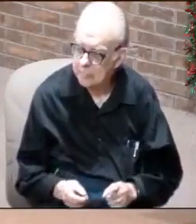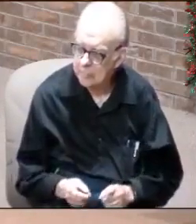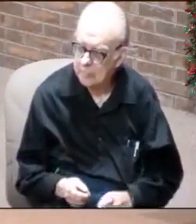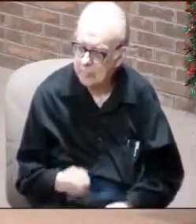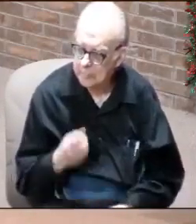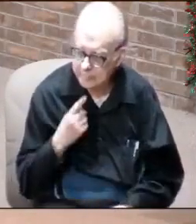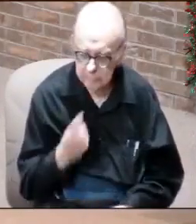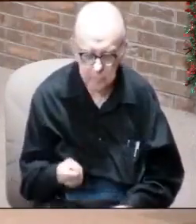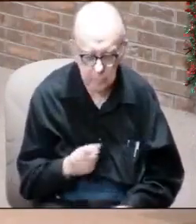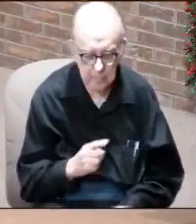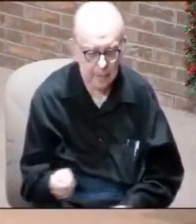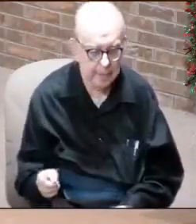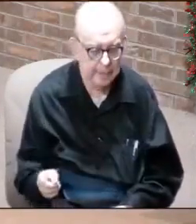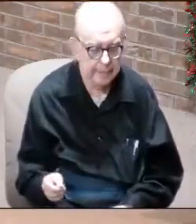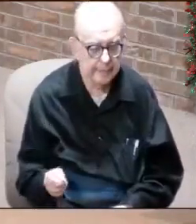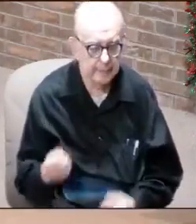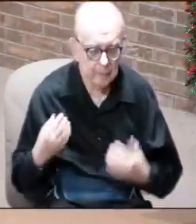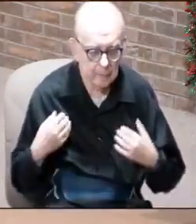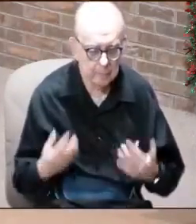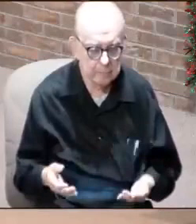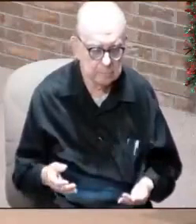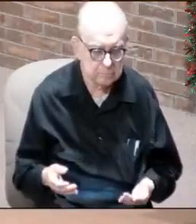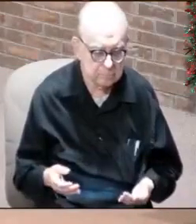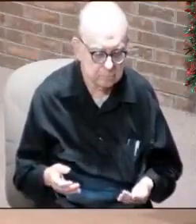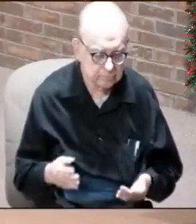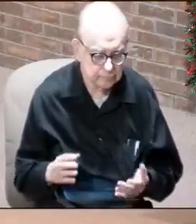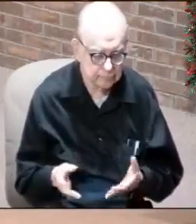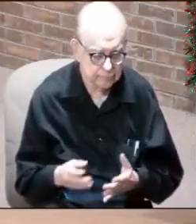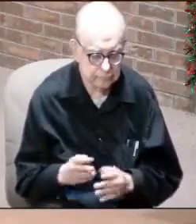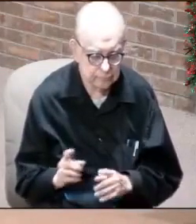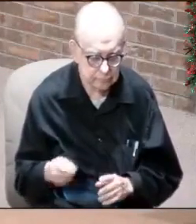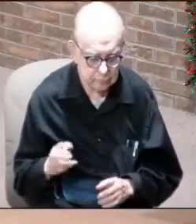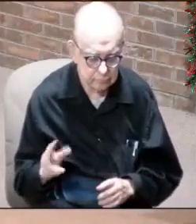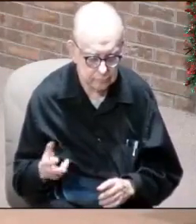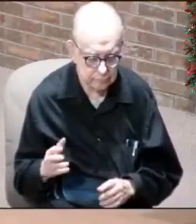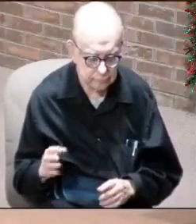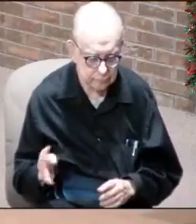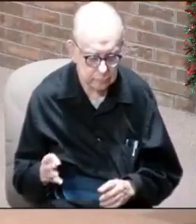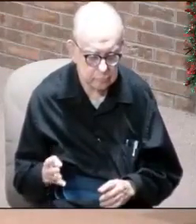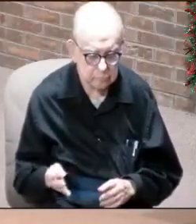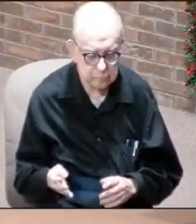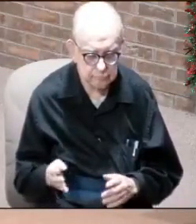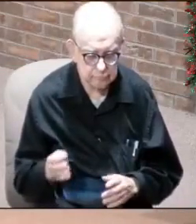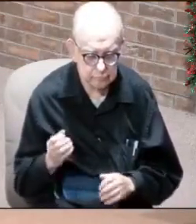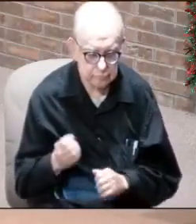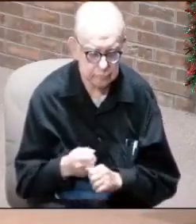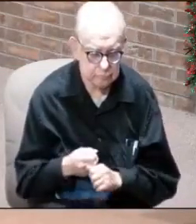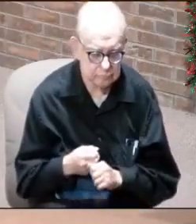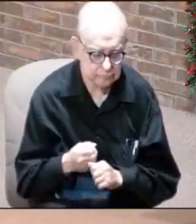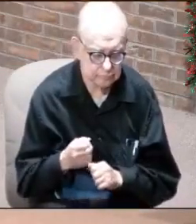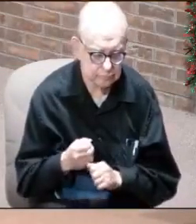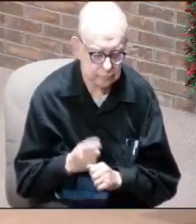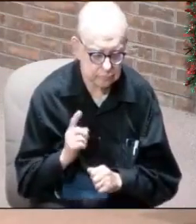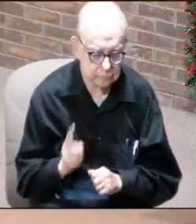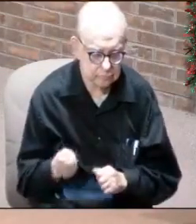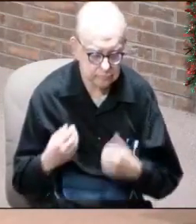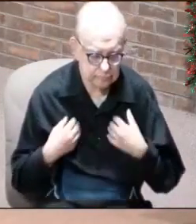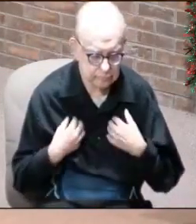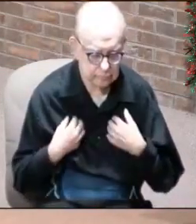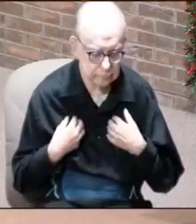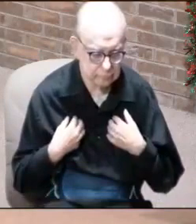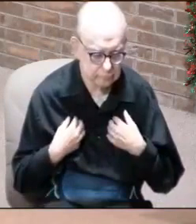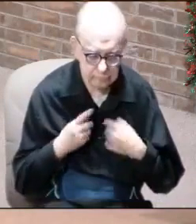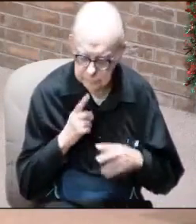He said, and each of them were living creatures, just as like the first, the second, the third, and the fourth. Each one of them had a very